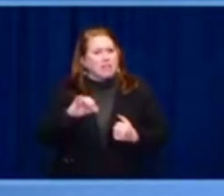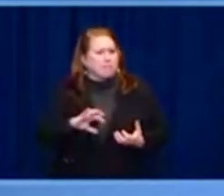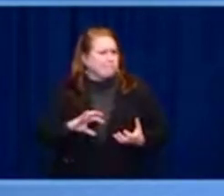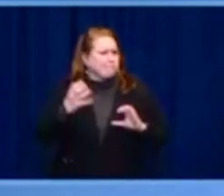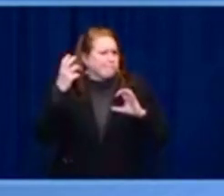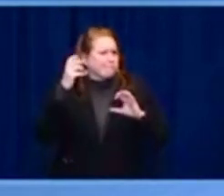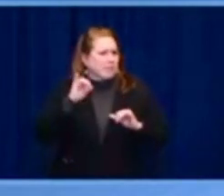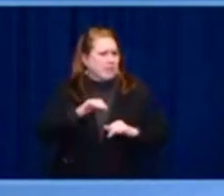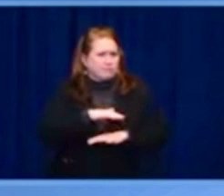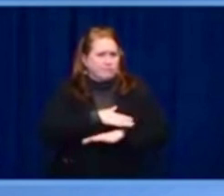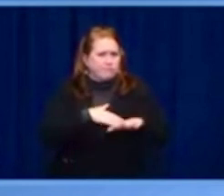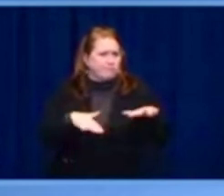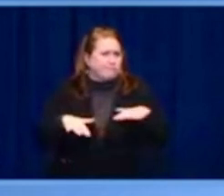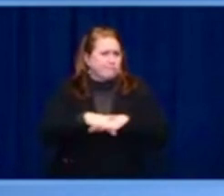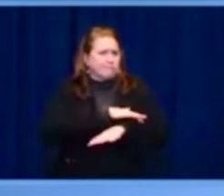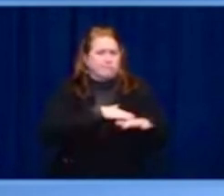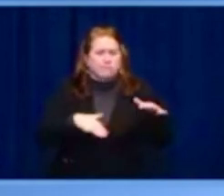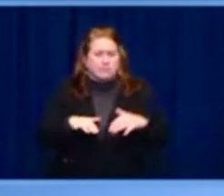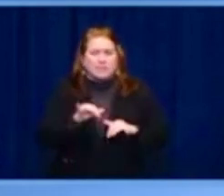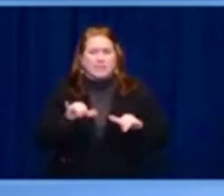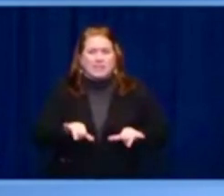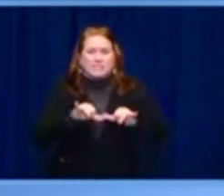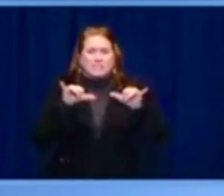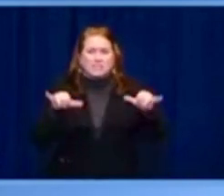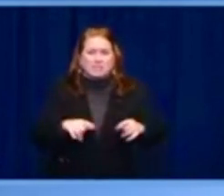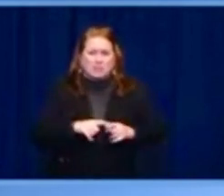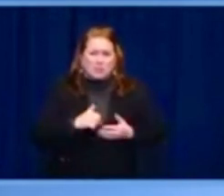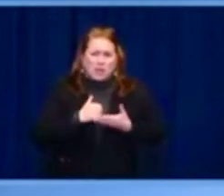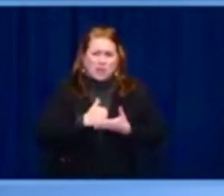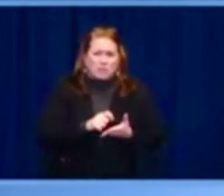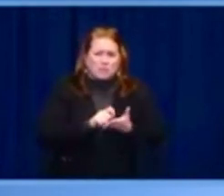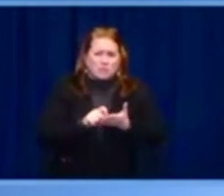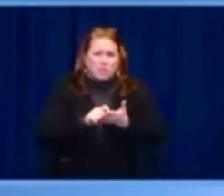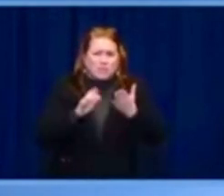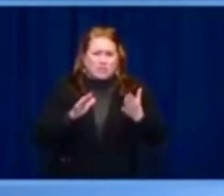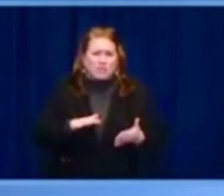because democracy is the solution. Thank you.